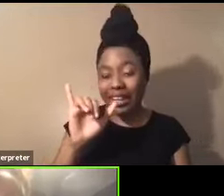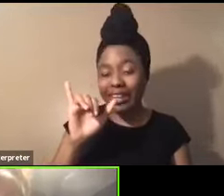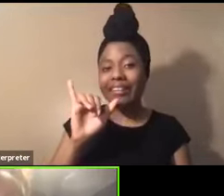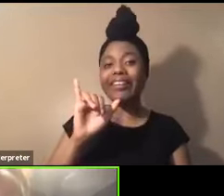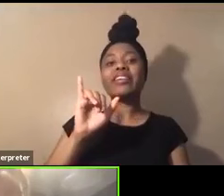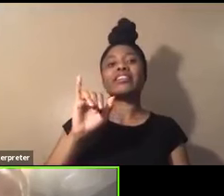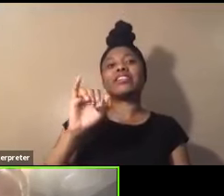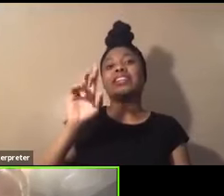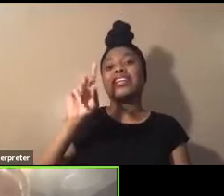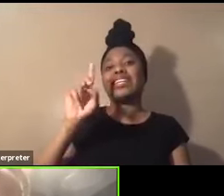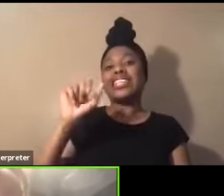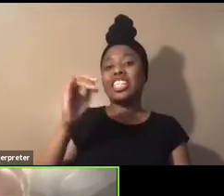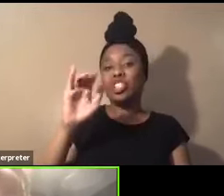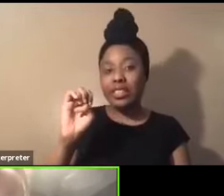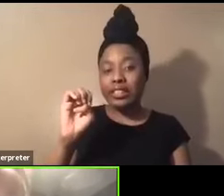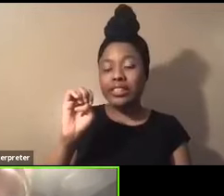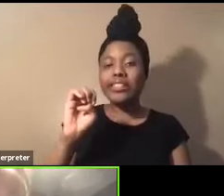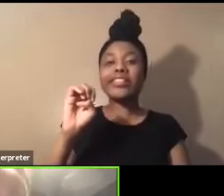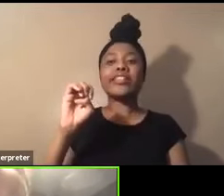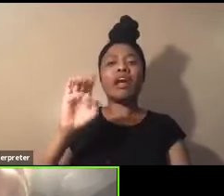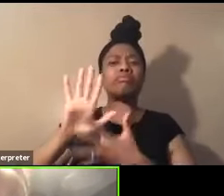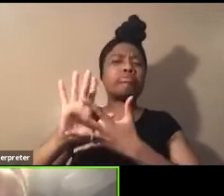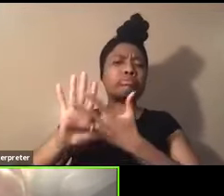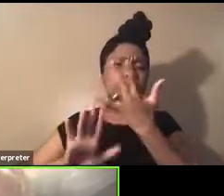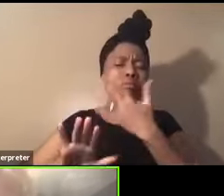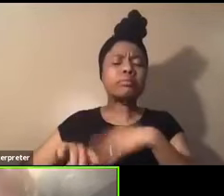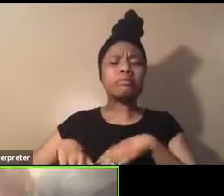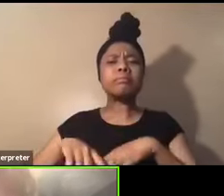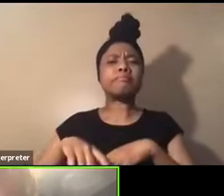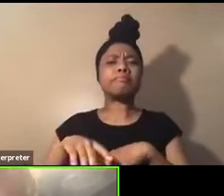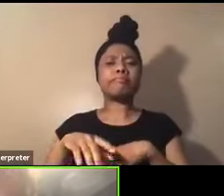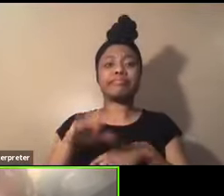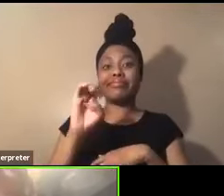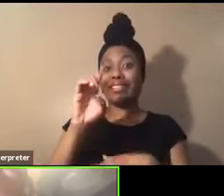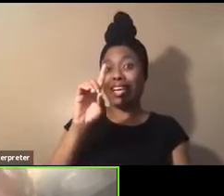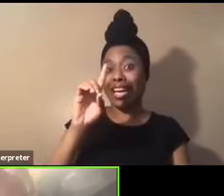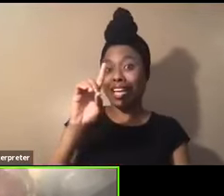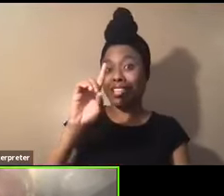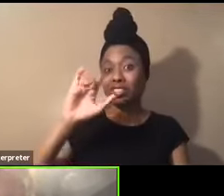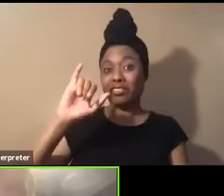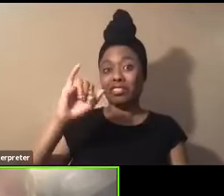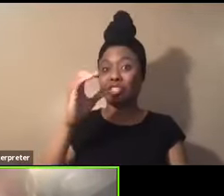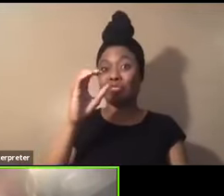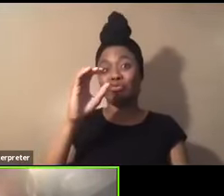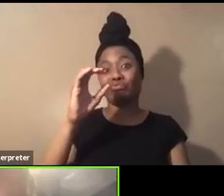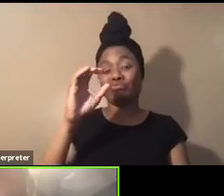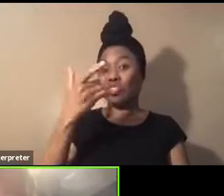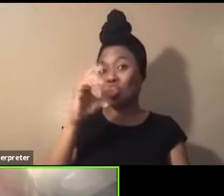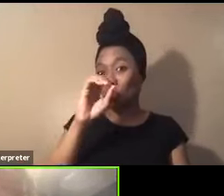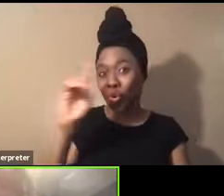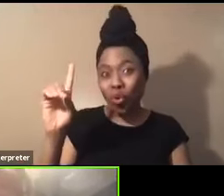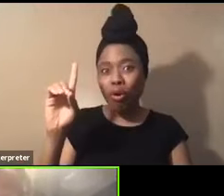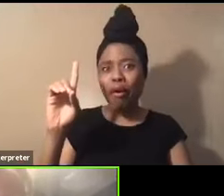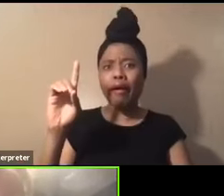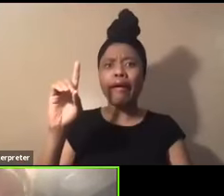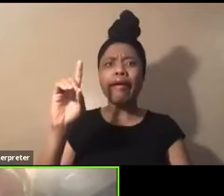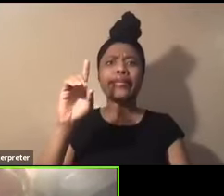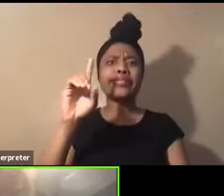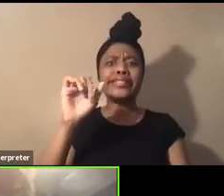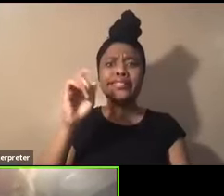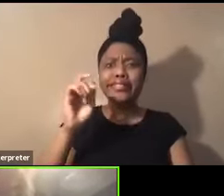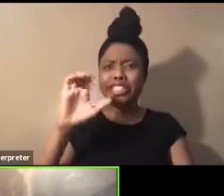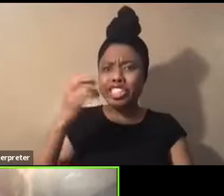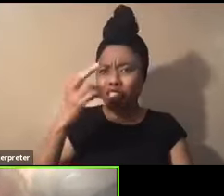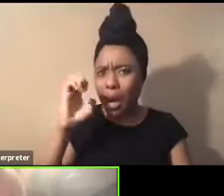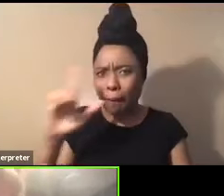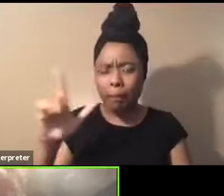um, Ralph Drew at the time, that was his name, uh, Ed Good, Jinx Chappell. These were our drummers. We had